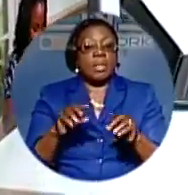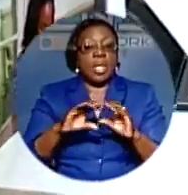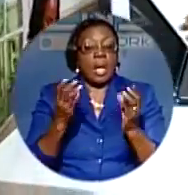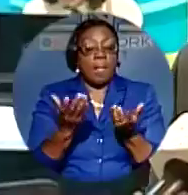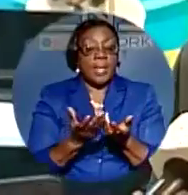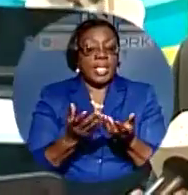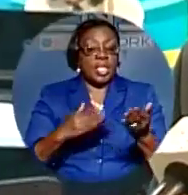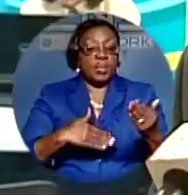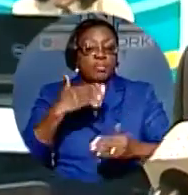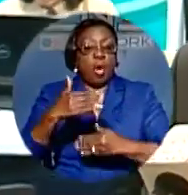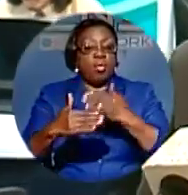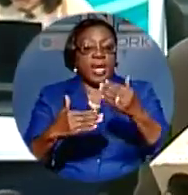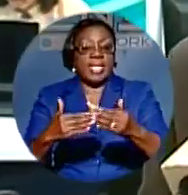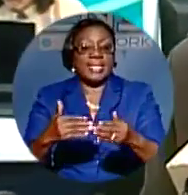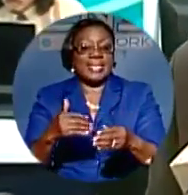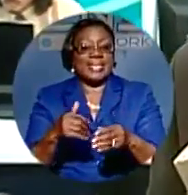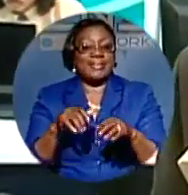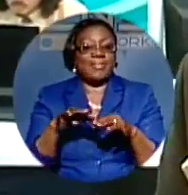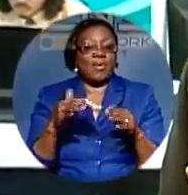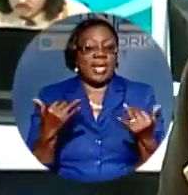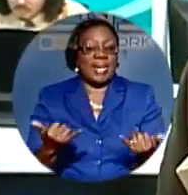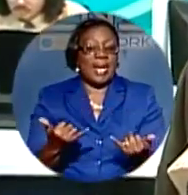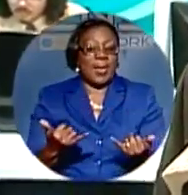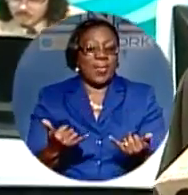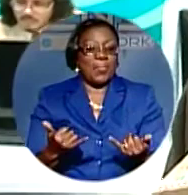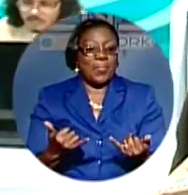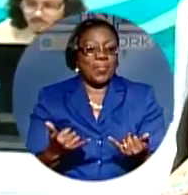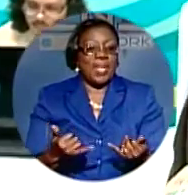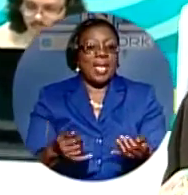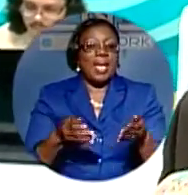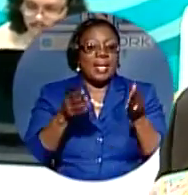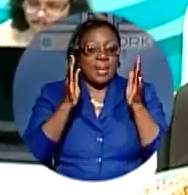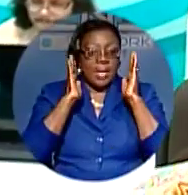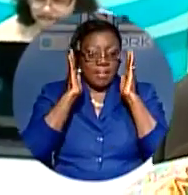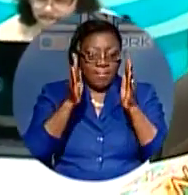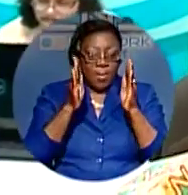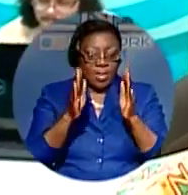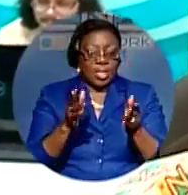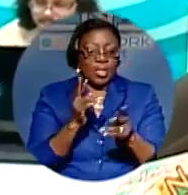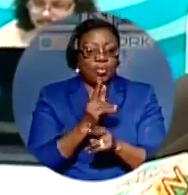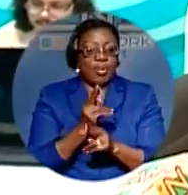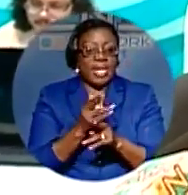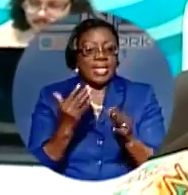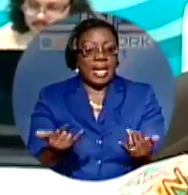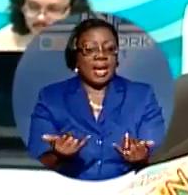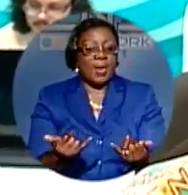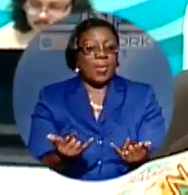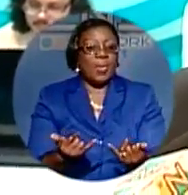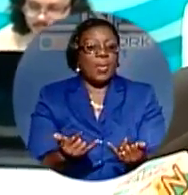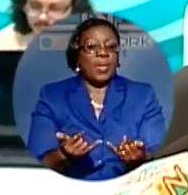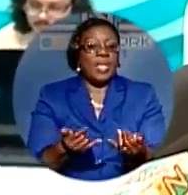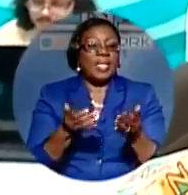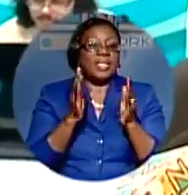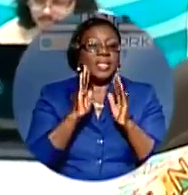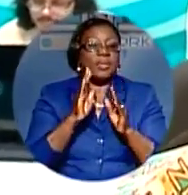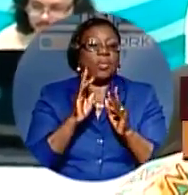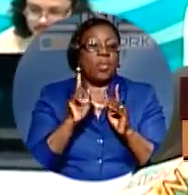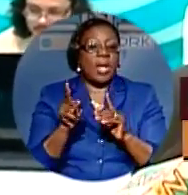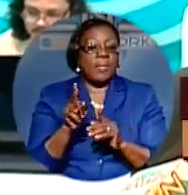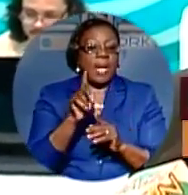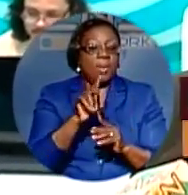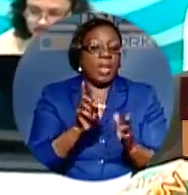Bob have been island hopping a lot. But the main focus has been looking at our retail estate that we have out there and one by one